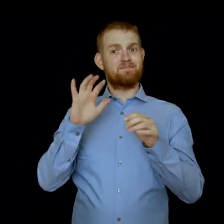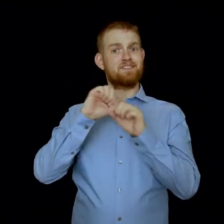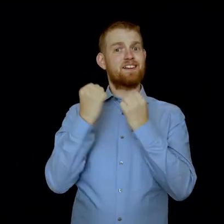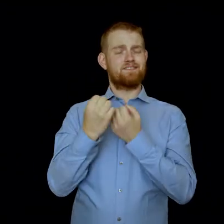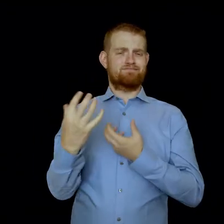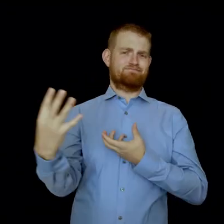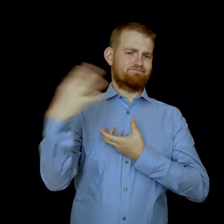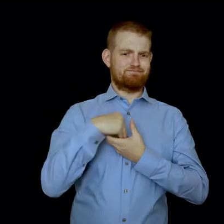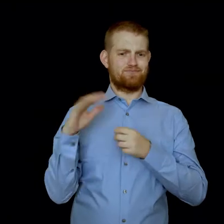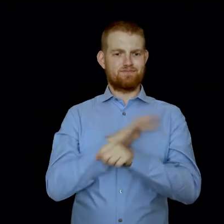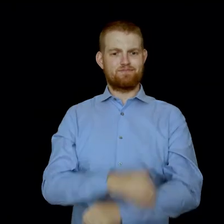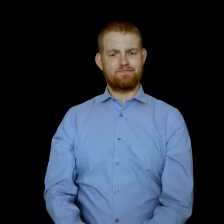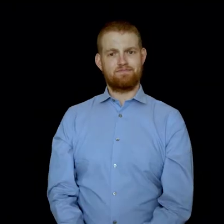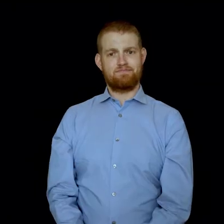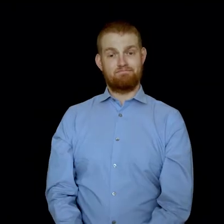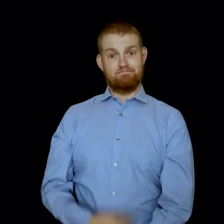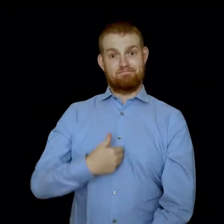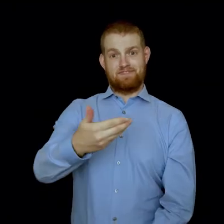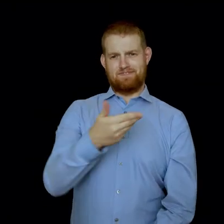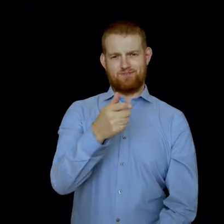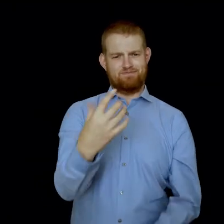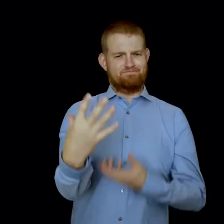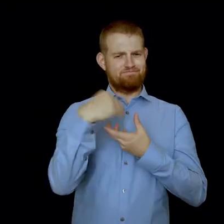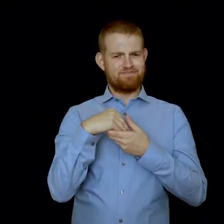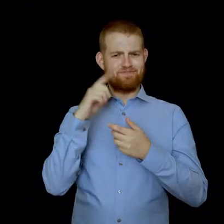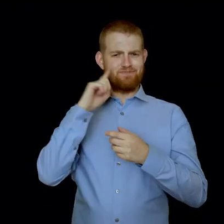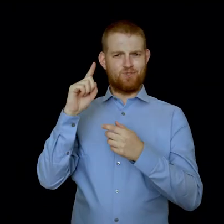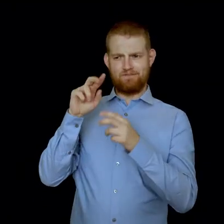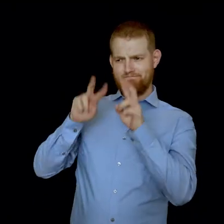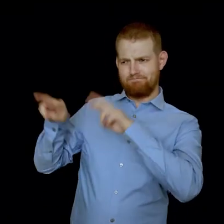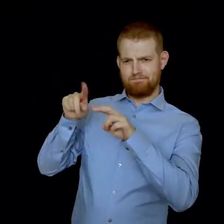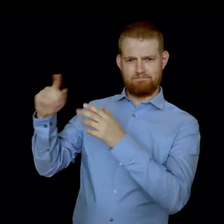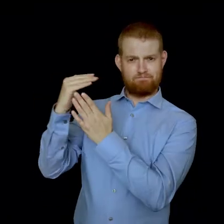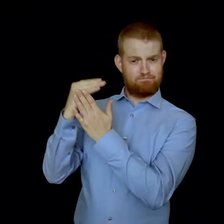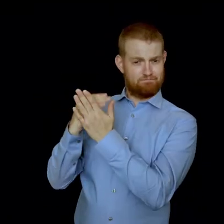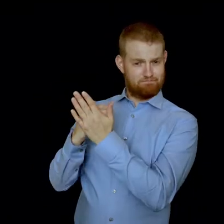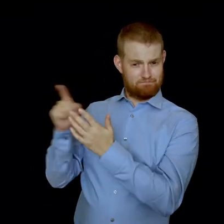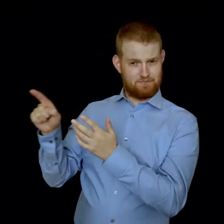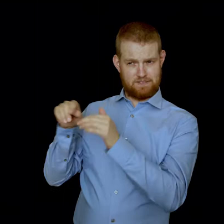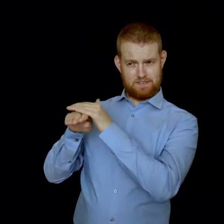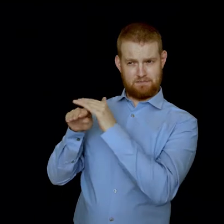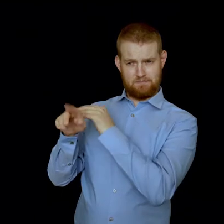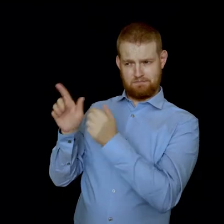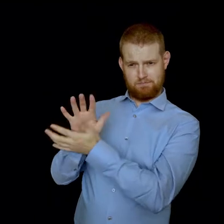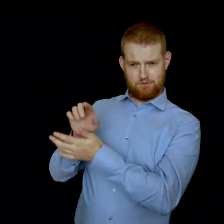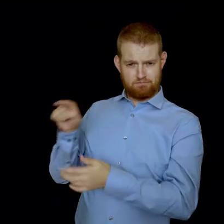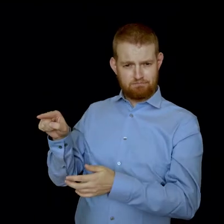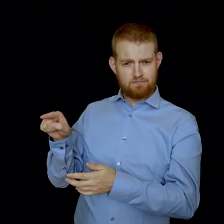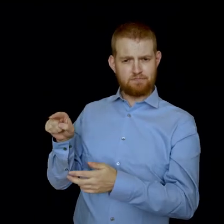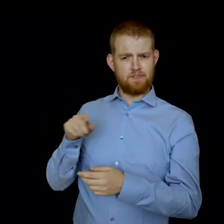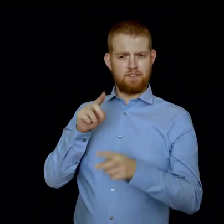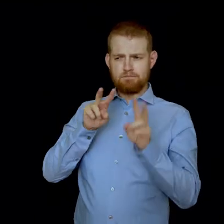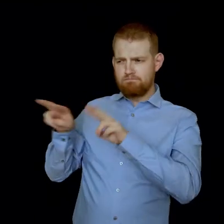I invite you to review the Framework for Accessibility legislation document and encourage you to provide your comments. It